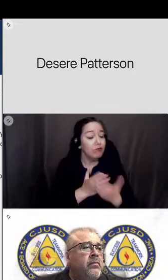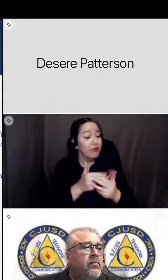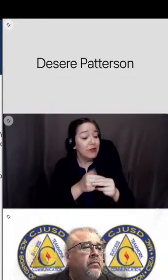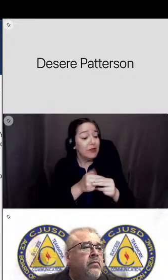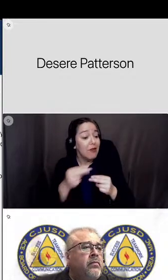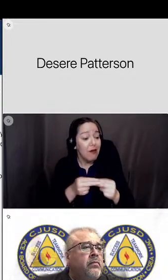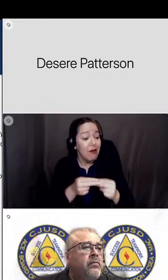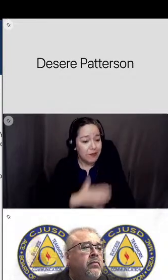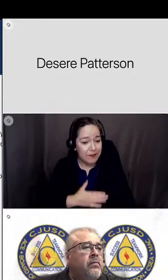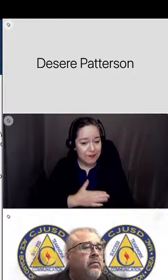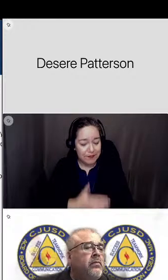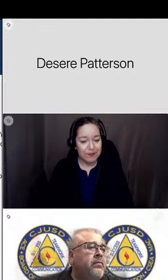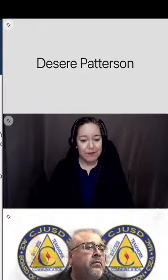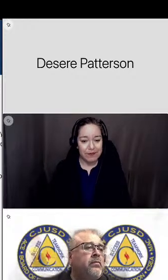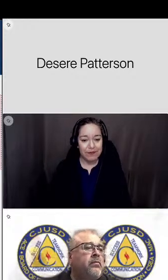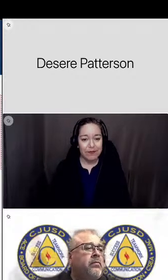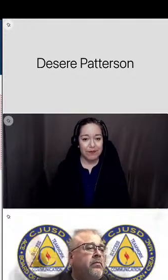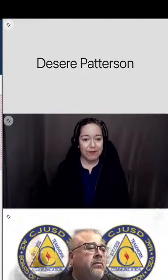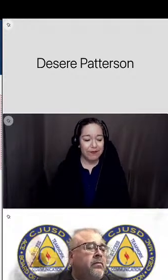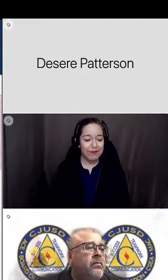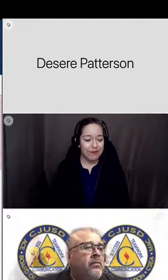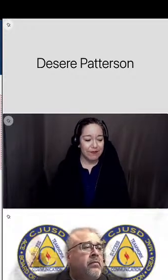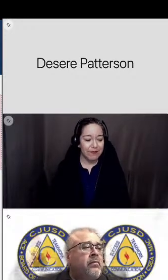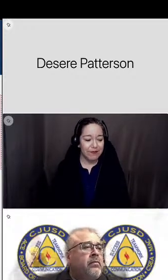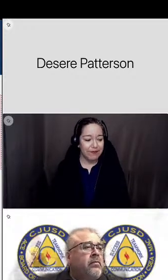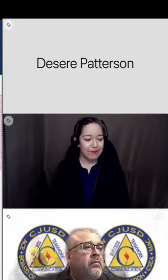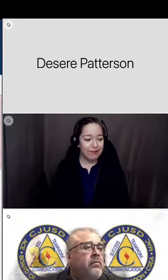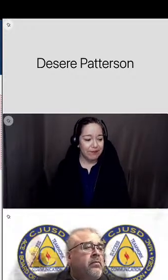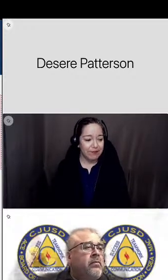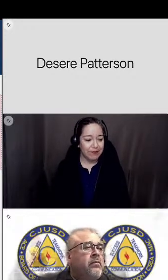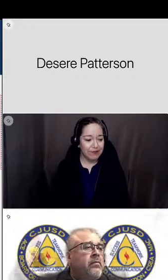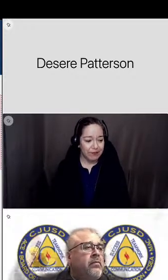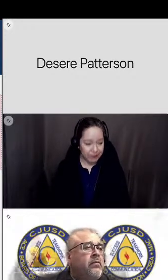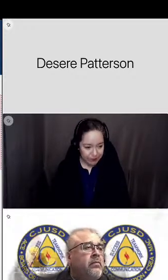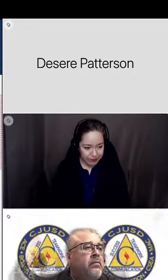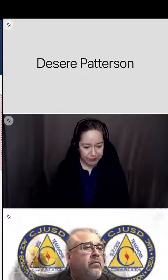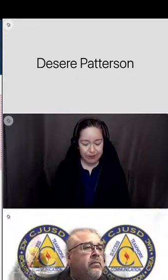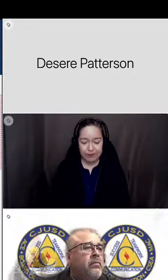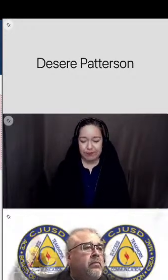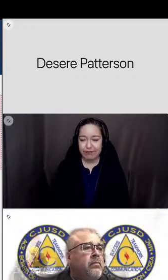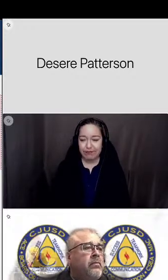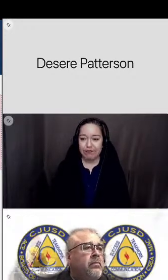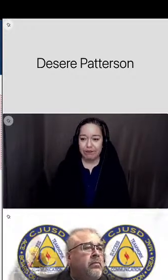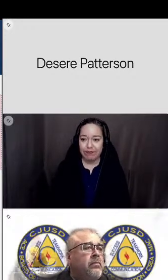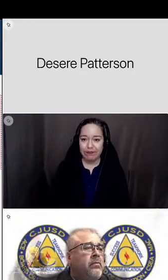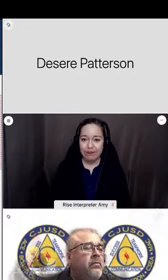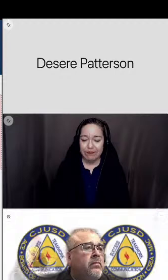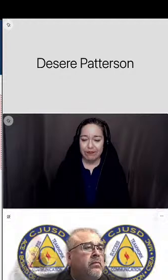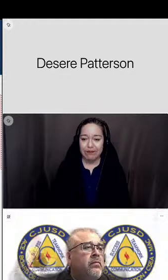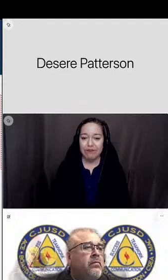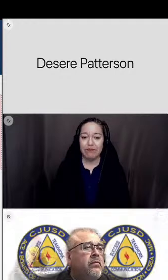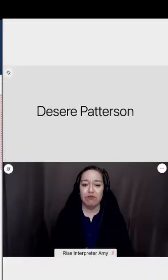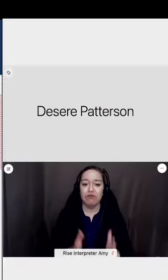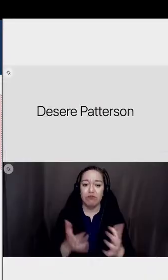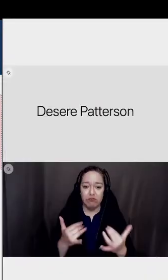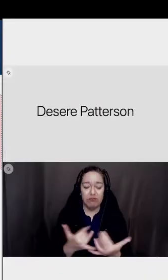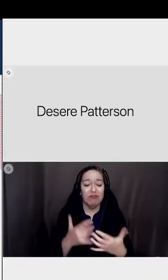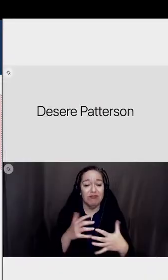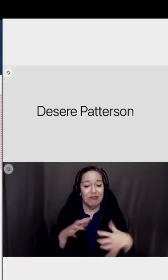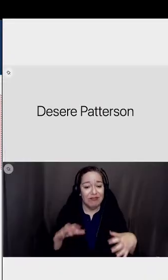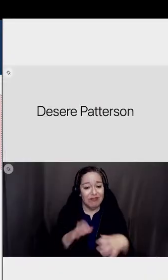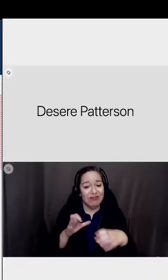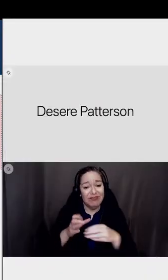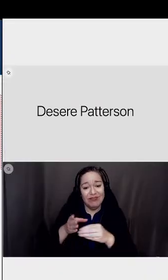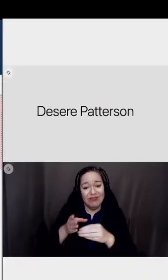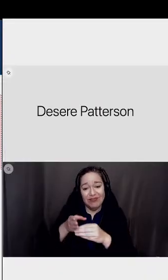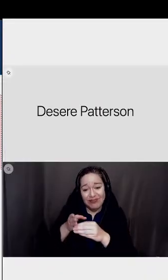and so now as we completed work on our vision it's